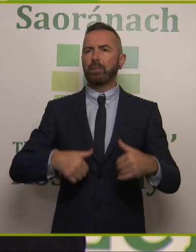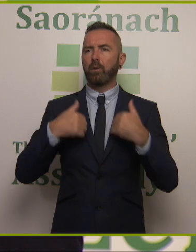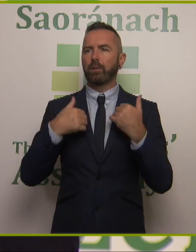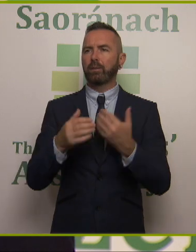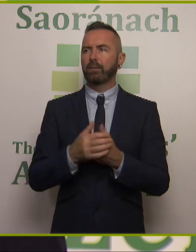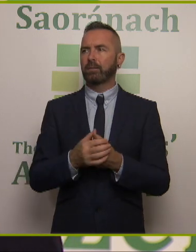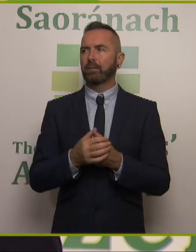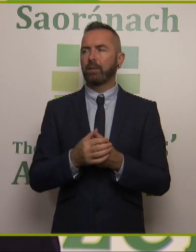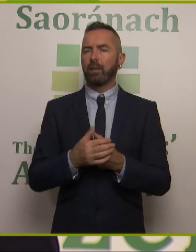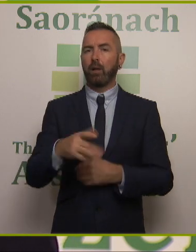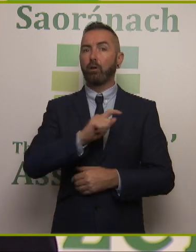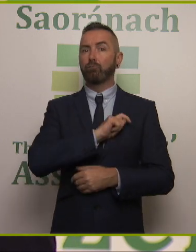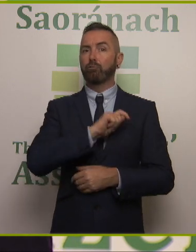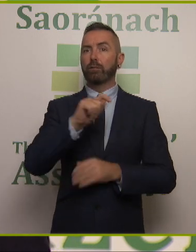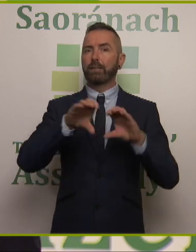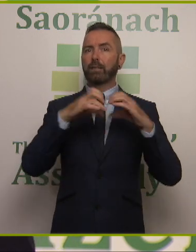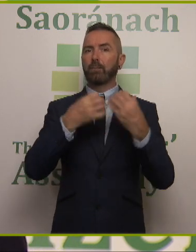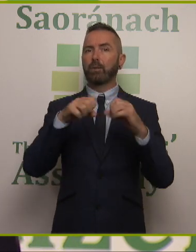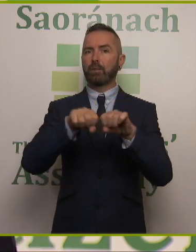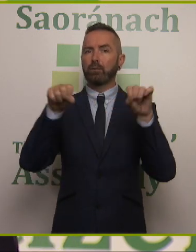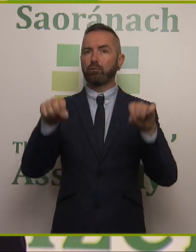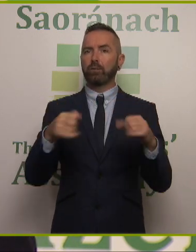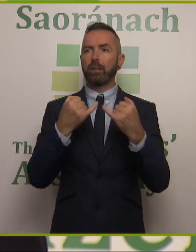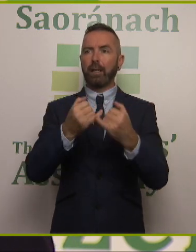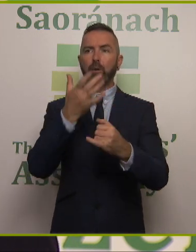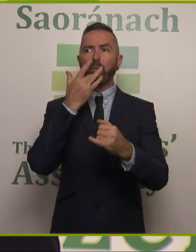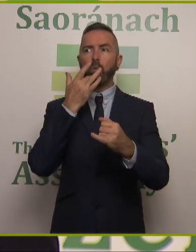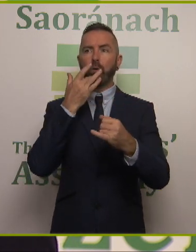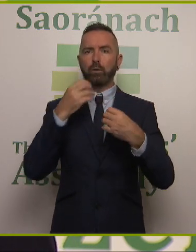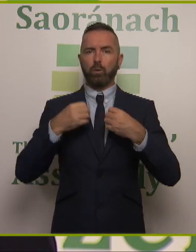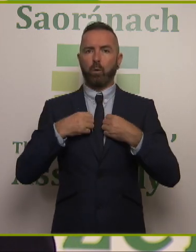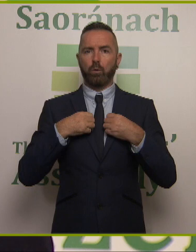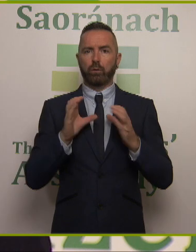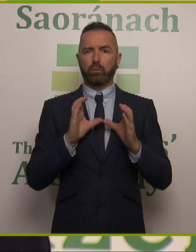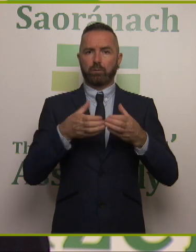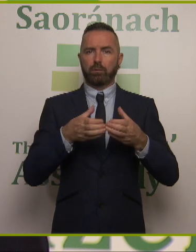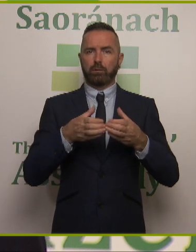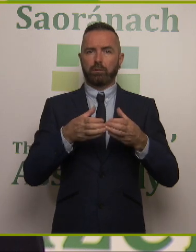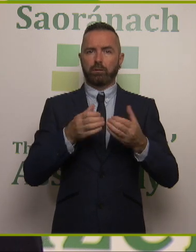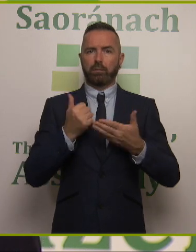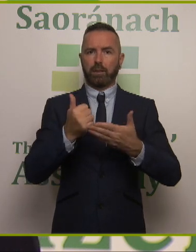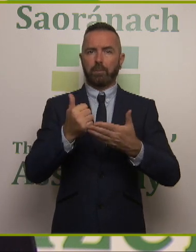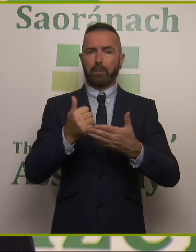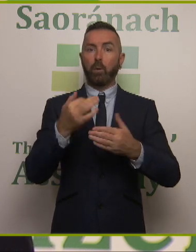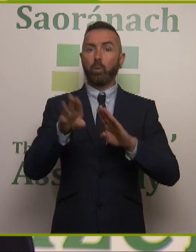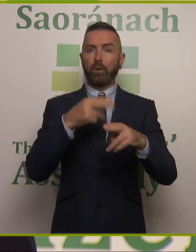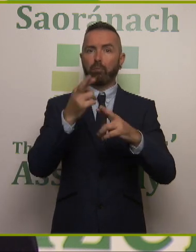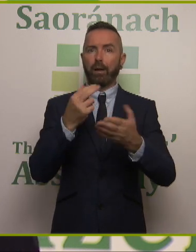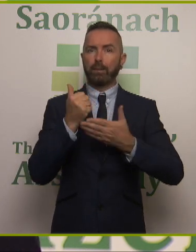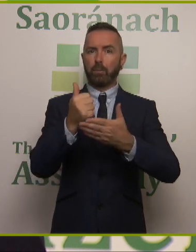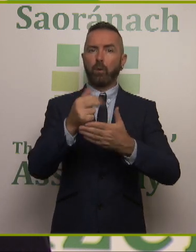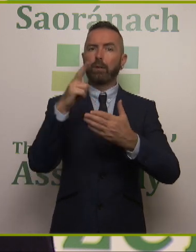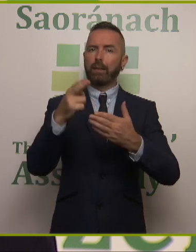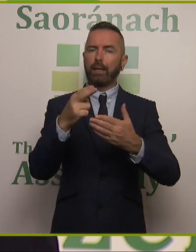that trusted community structures such as community owned group water schemes given appropriate support can greatly assist